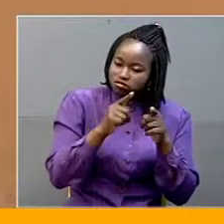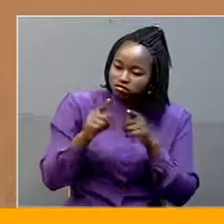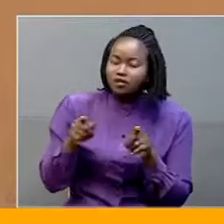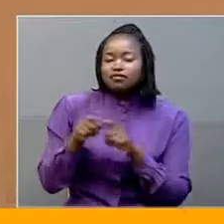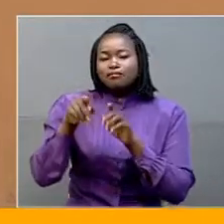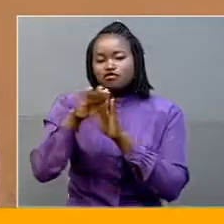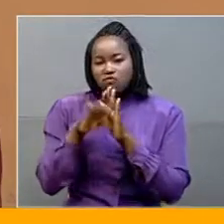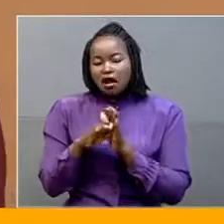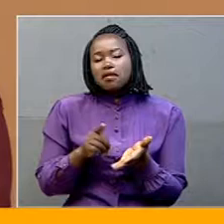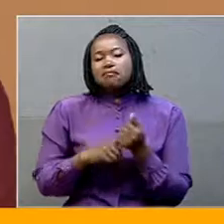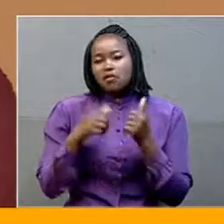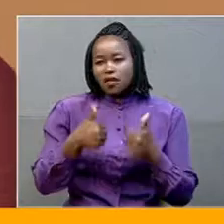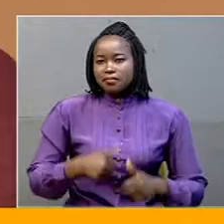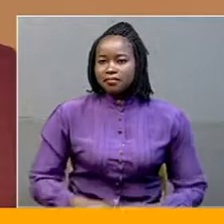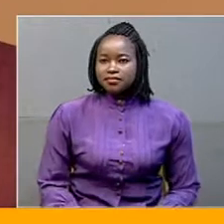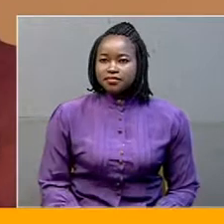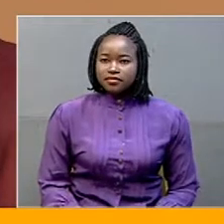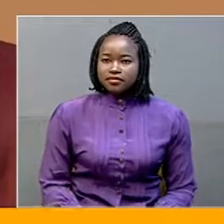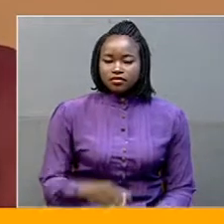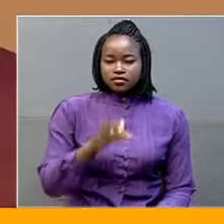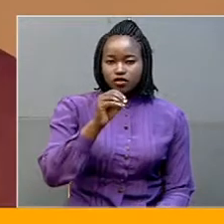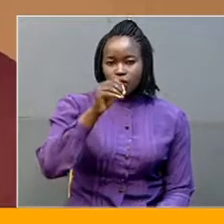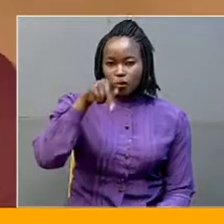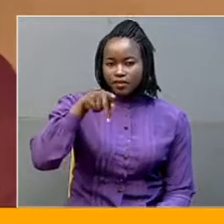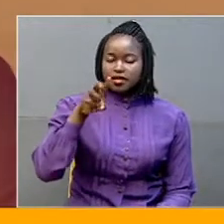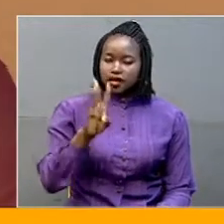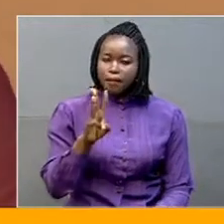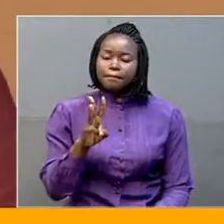has grown exponentially.